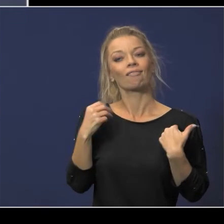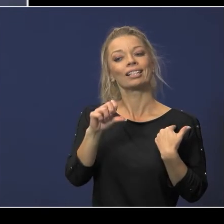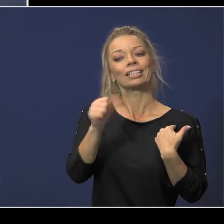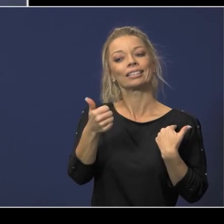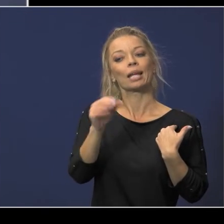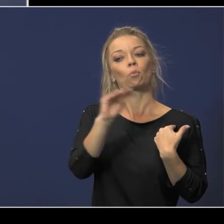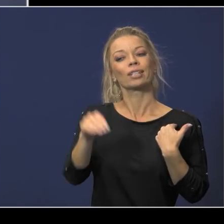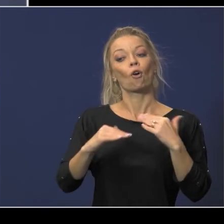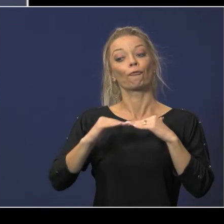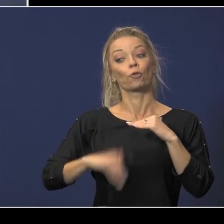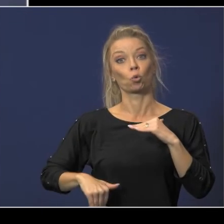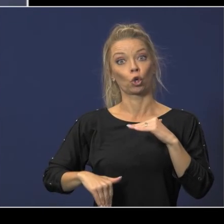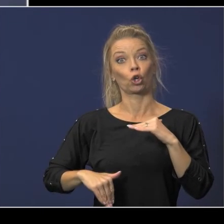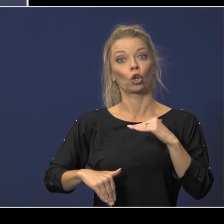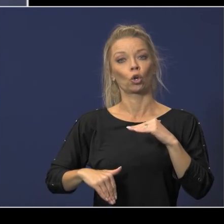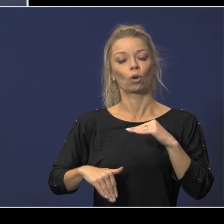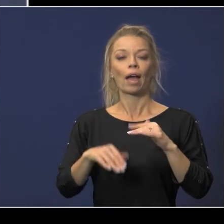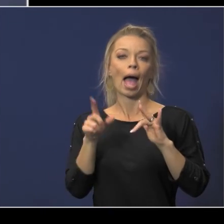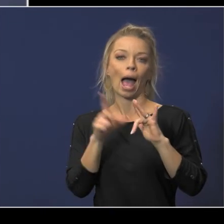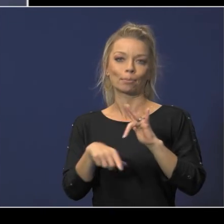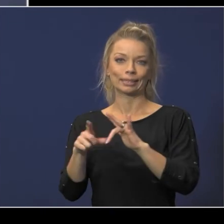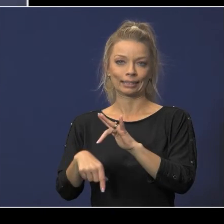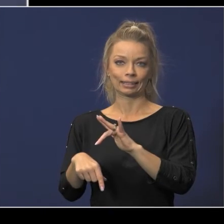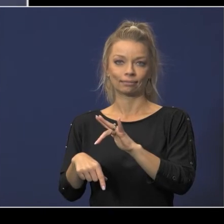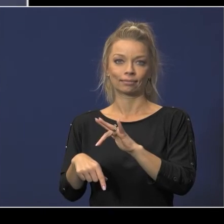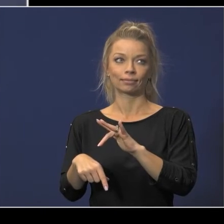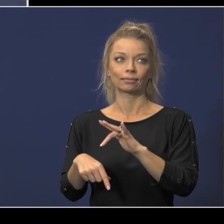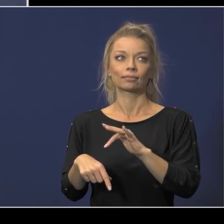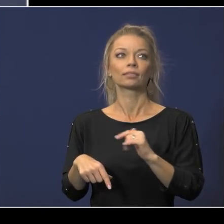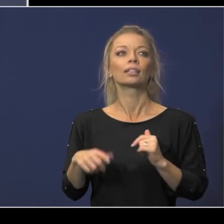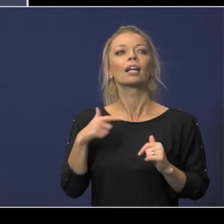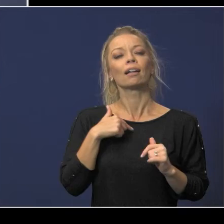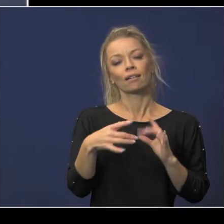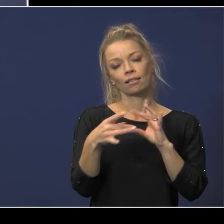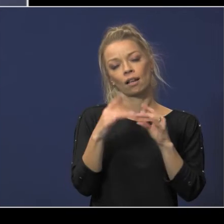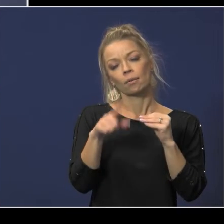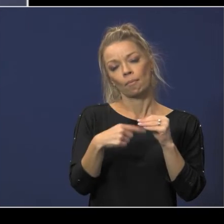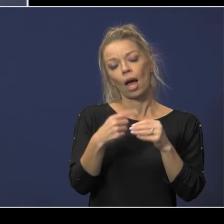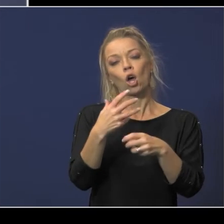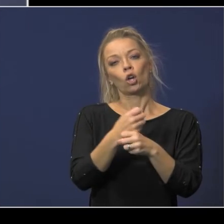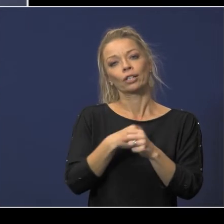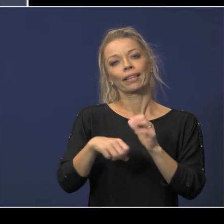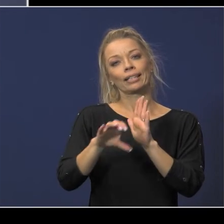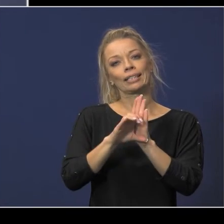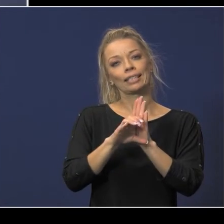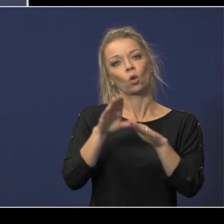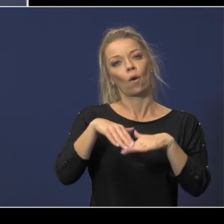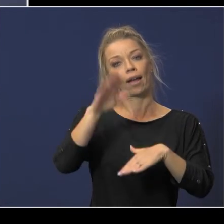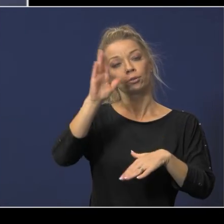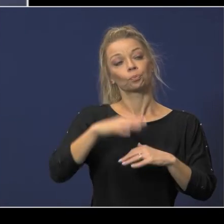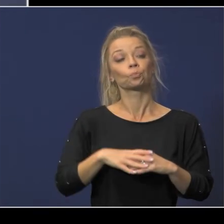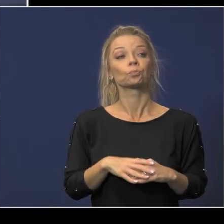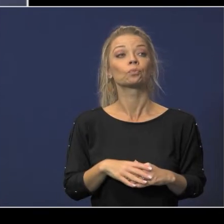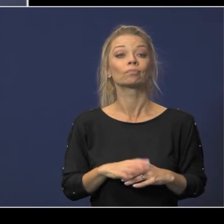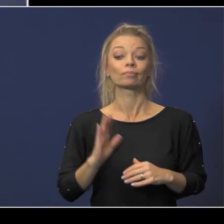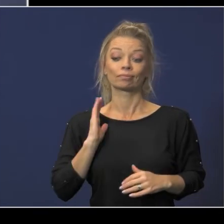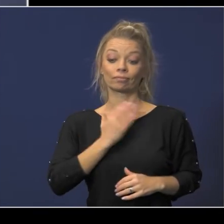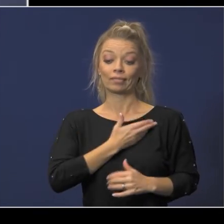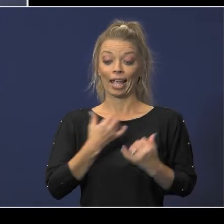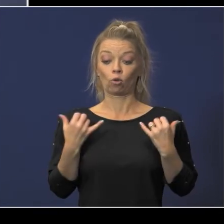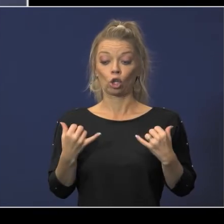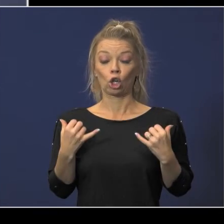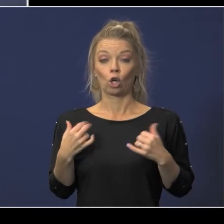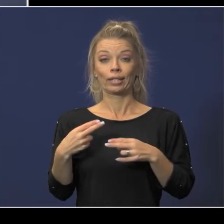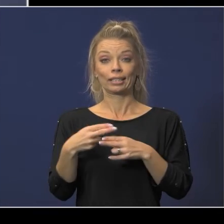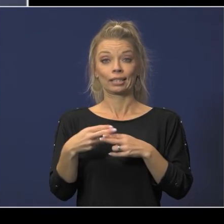or fewer absences and then i talked about earning the c or higher i can tell you that our current temporary